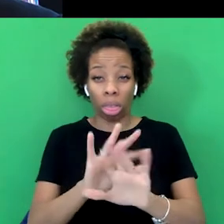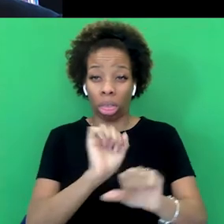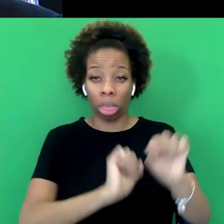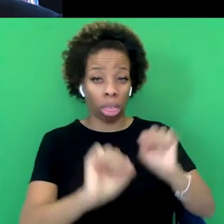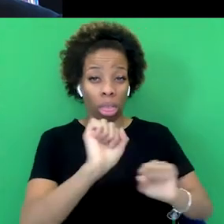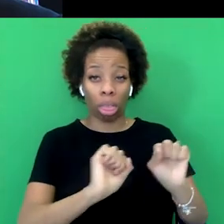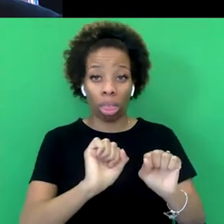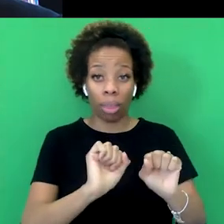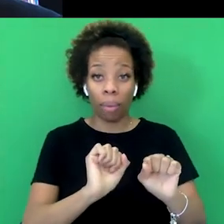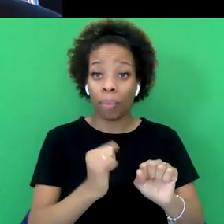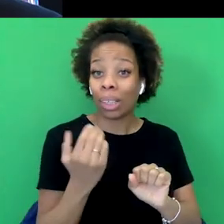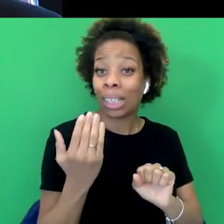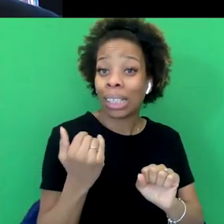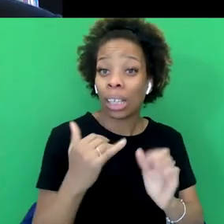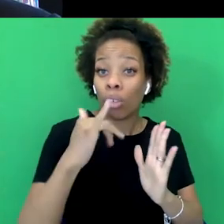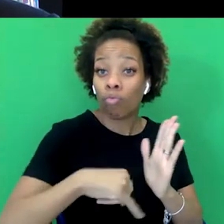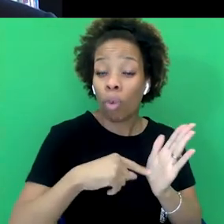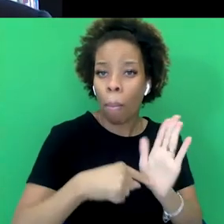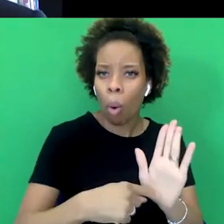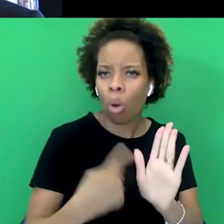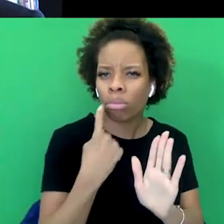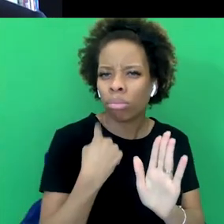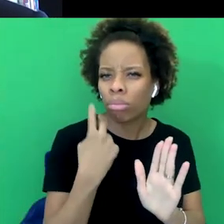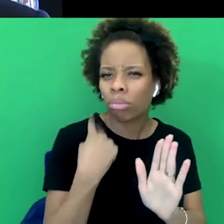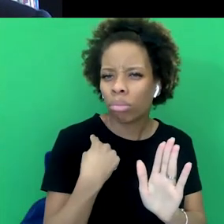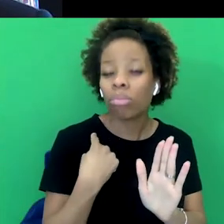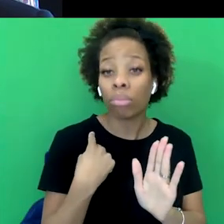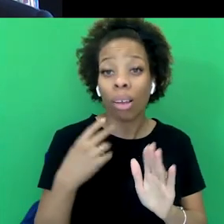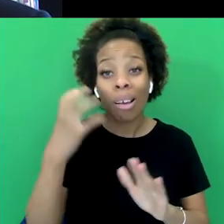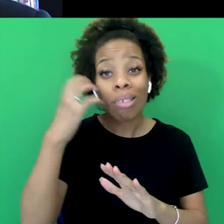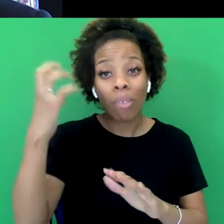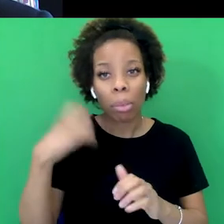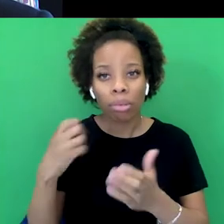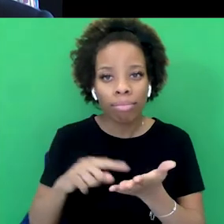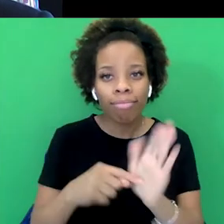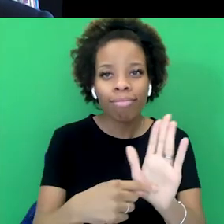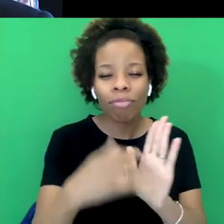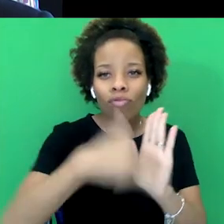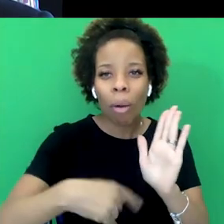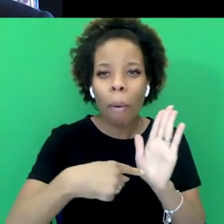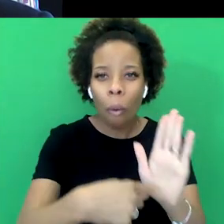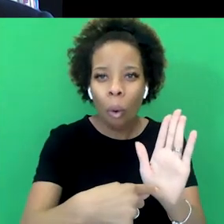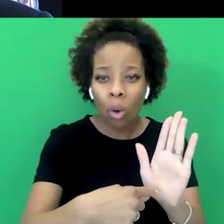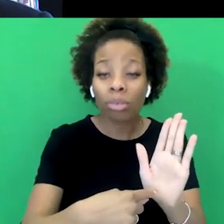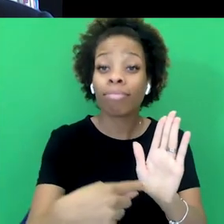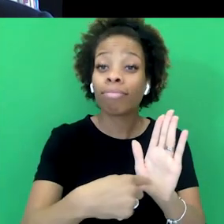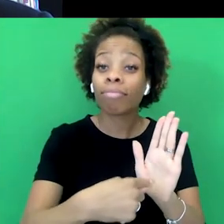that came out a few days ago, that when racism enters kind of institutional